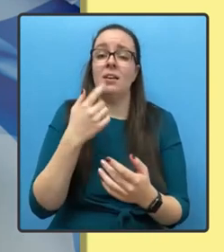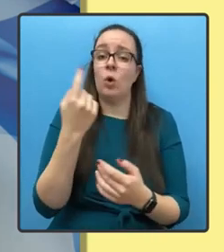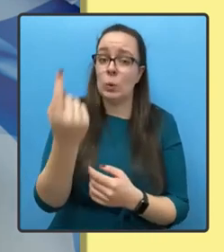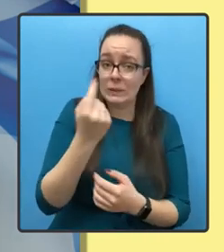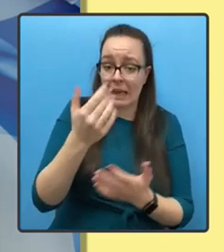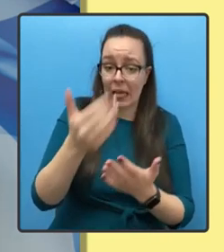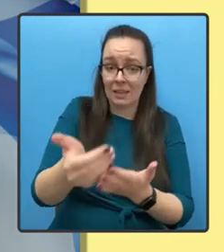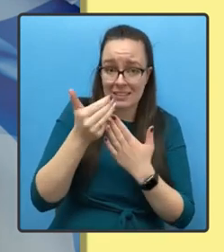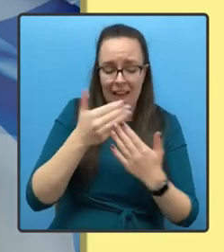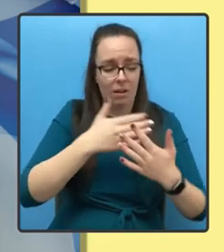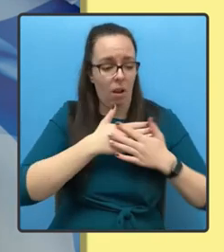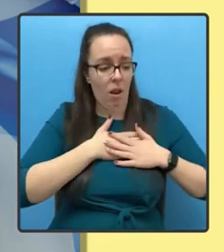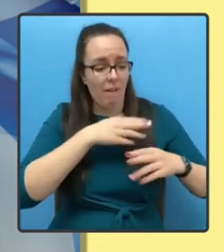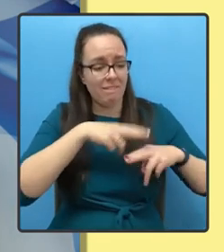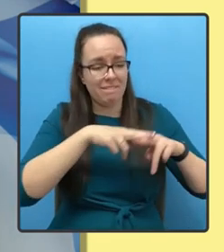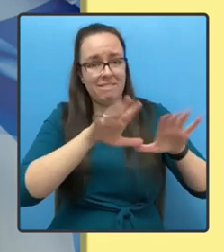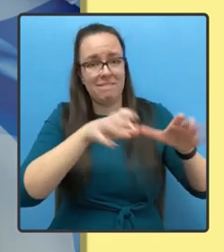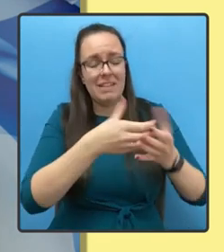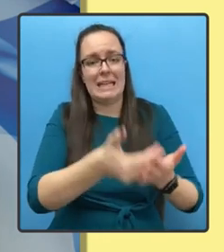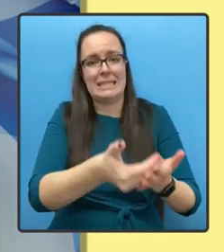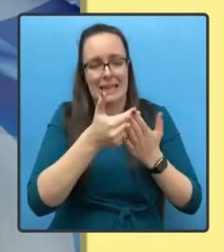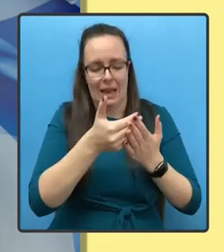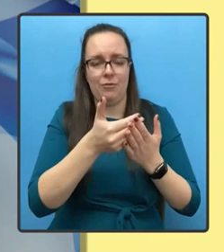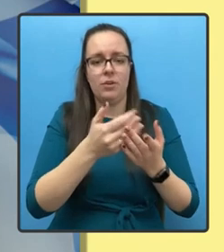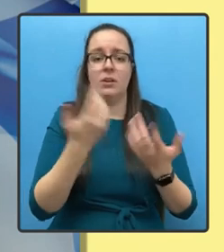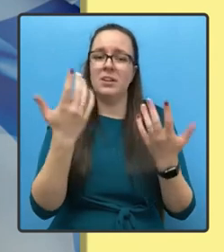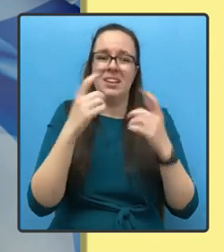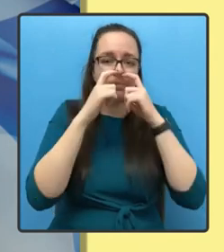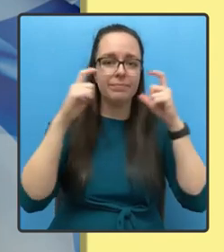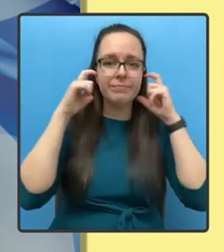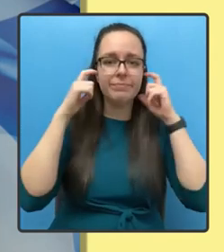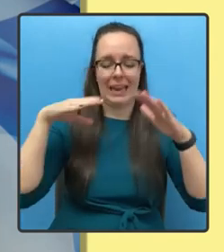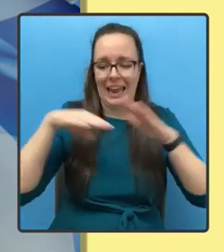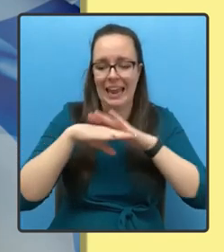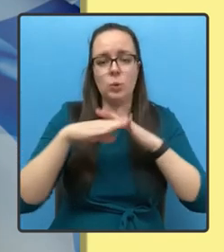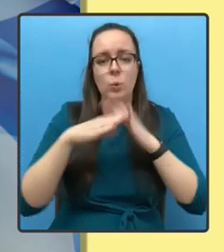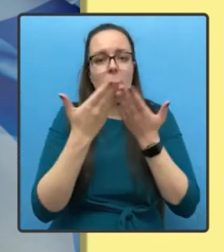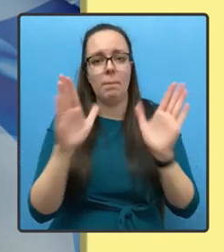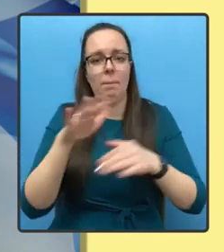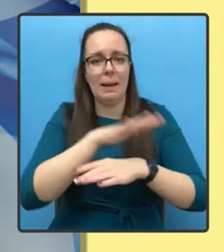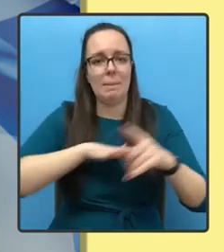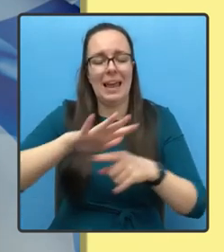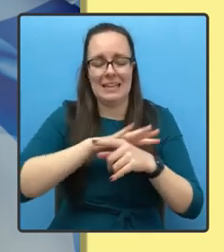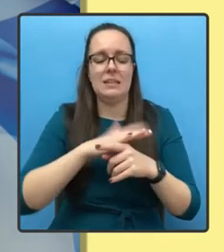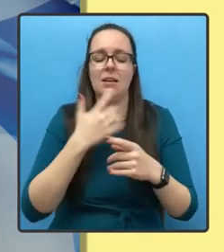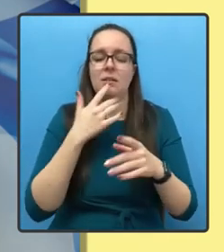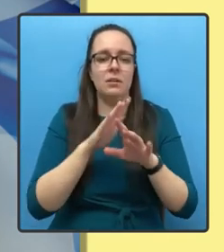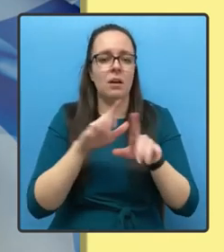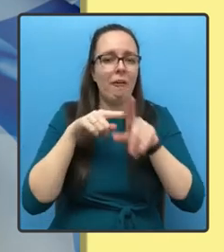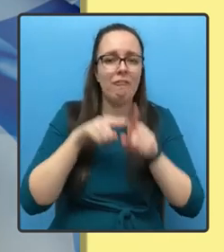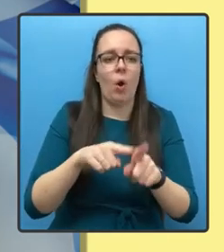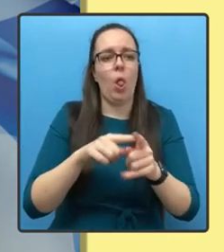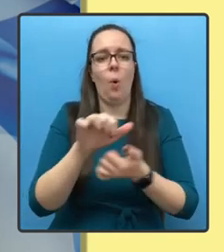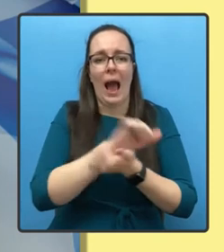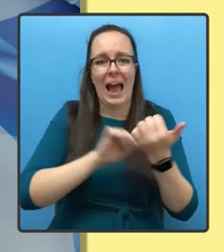safe. Wear a face covering in indoor public places. Keep following hygiene advice. Wash your hands and